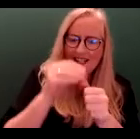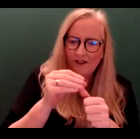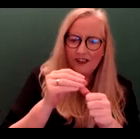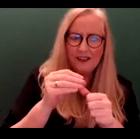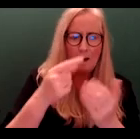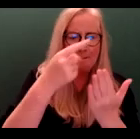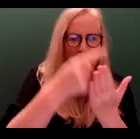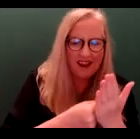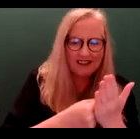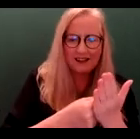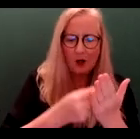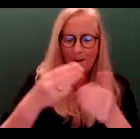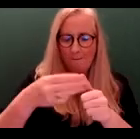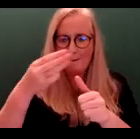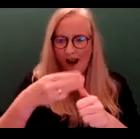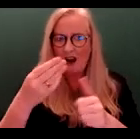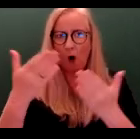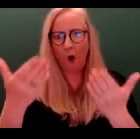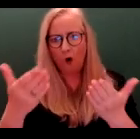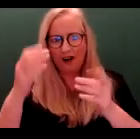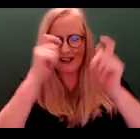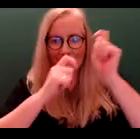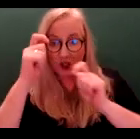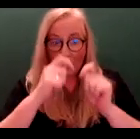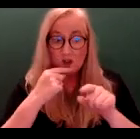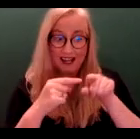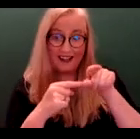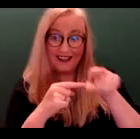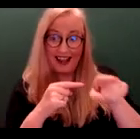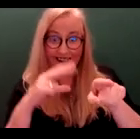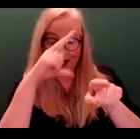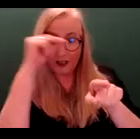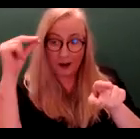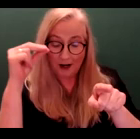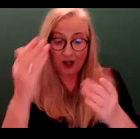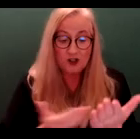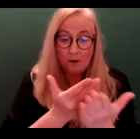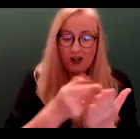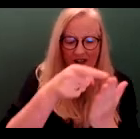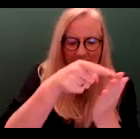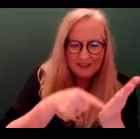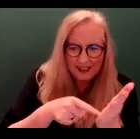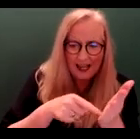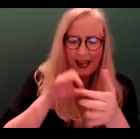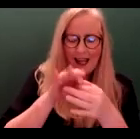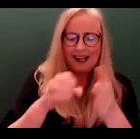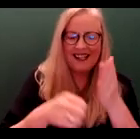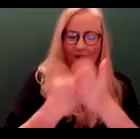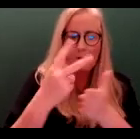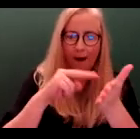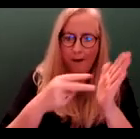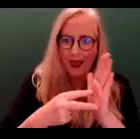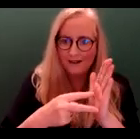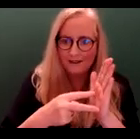policy being prepared or considered. So in this instance, the submission relates to the development plan being